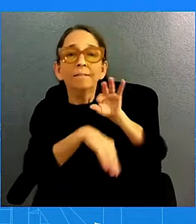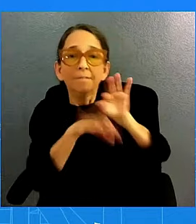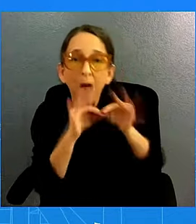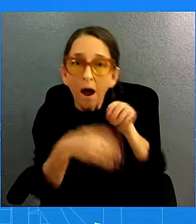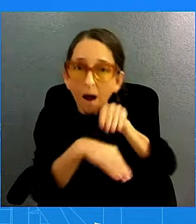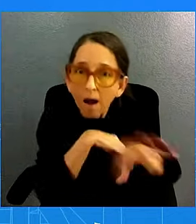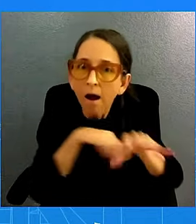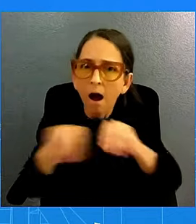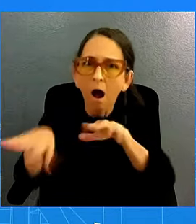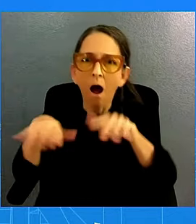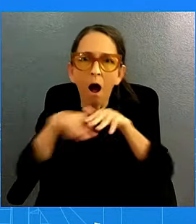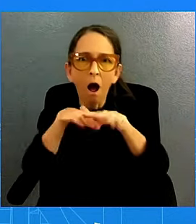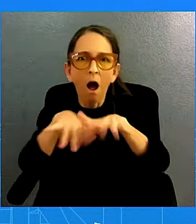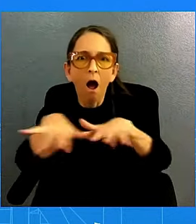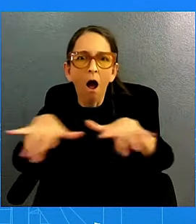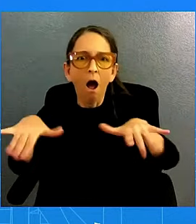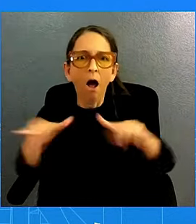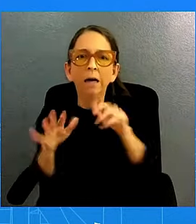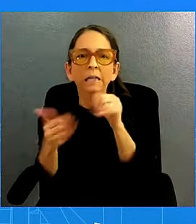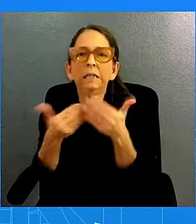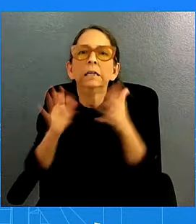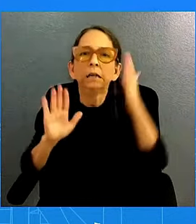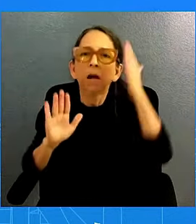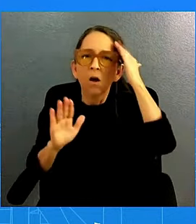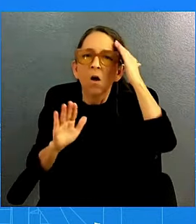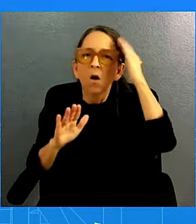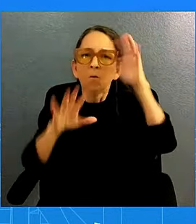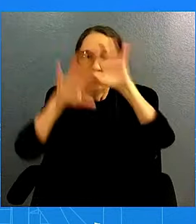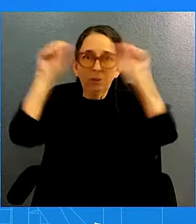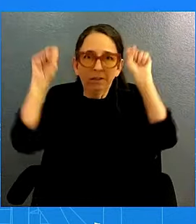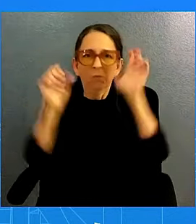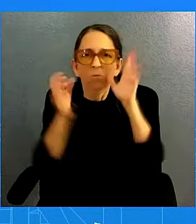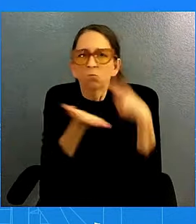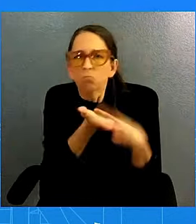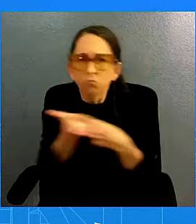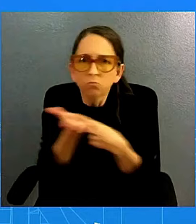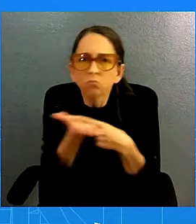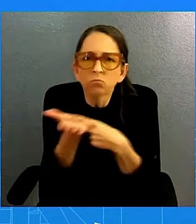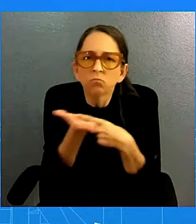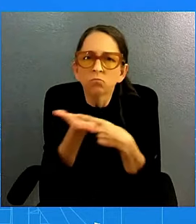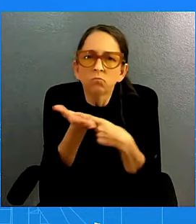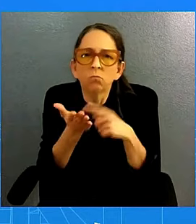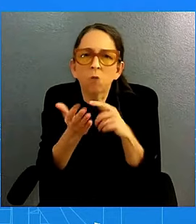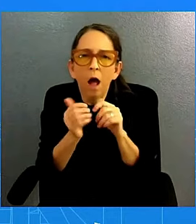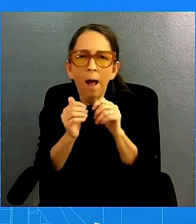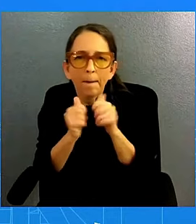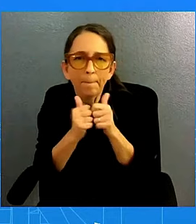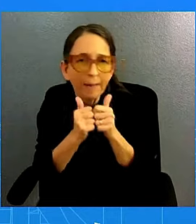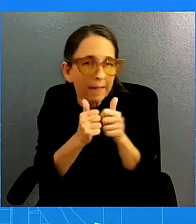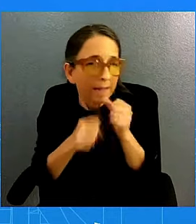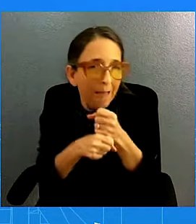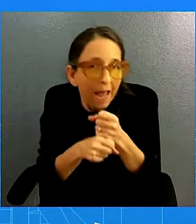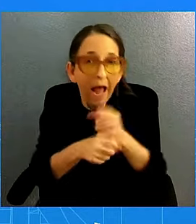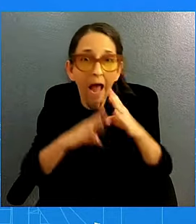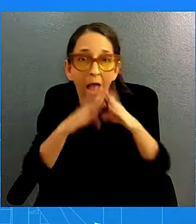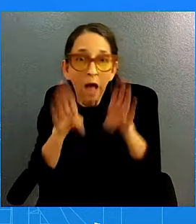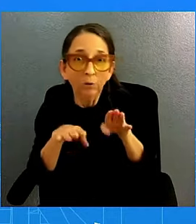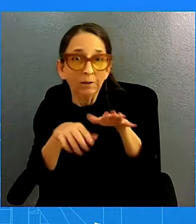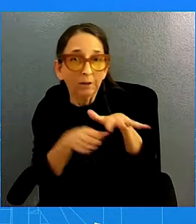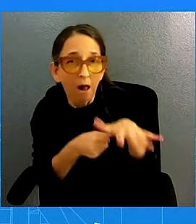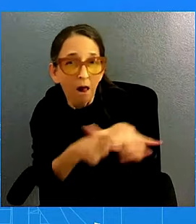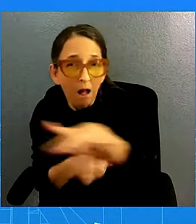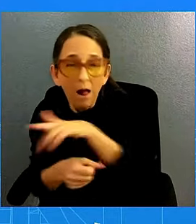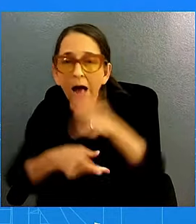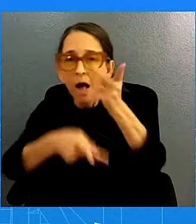building millions of homes, making childcare more affordable, capping prescription drug costs for all, and cutting